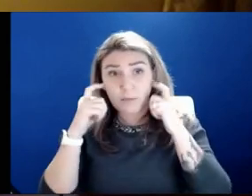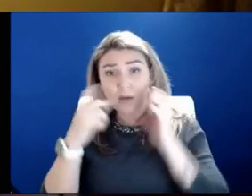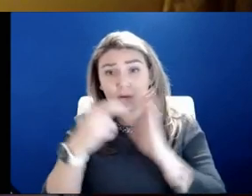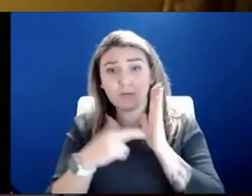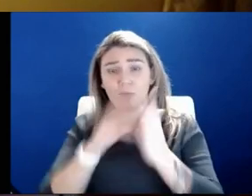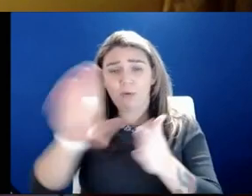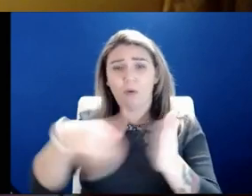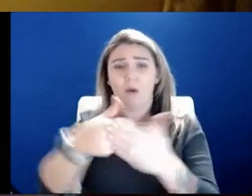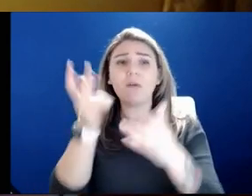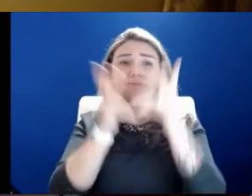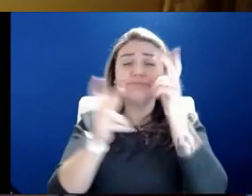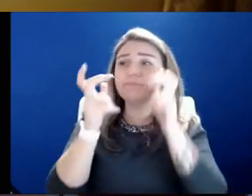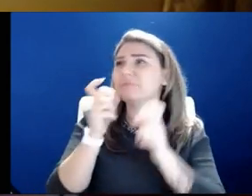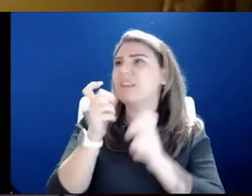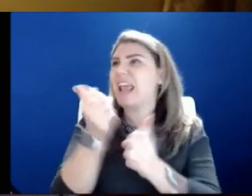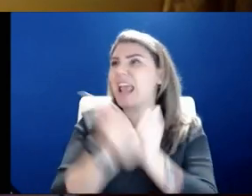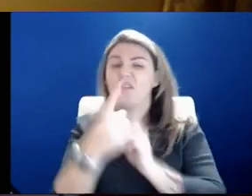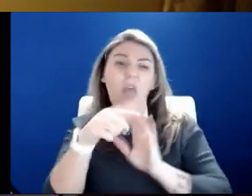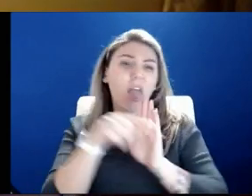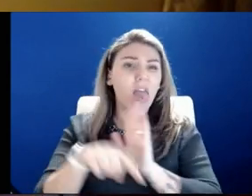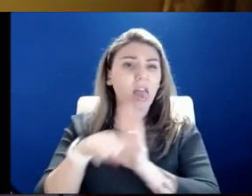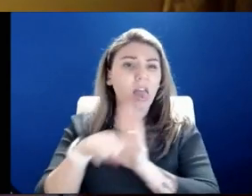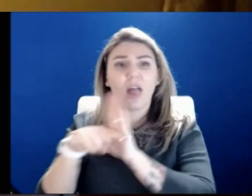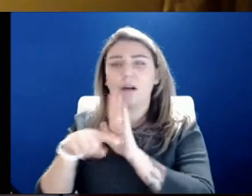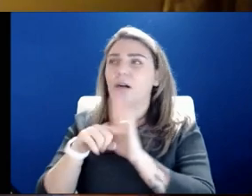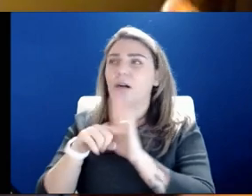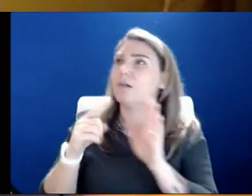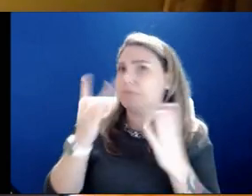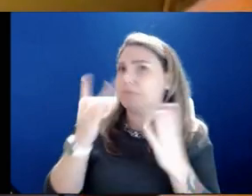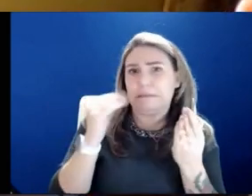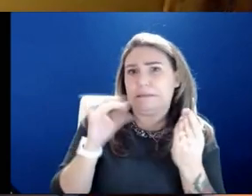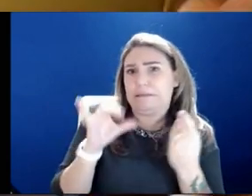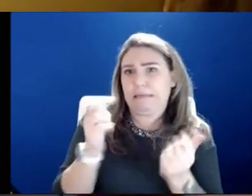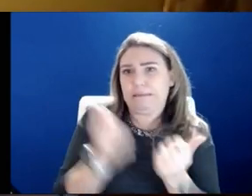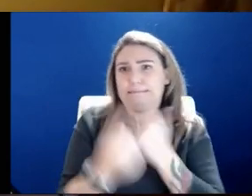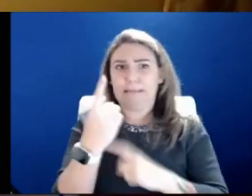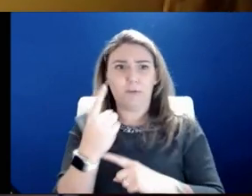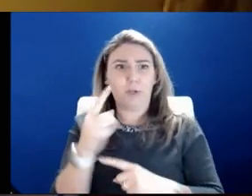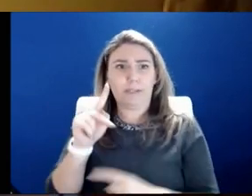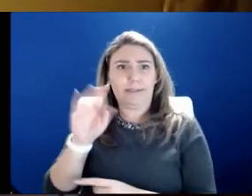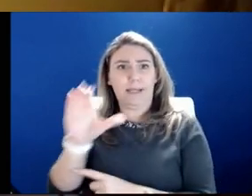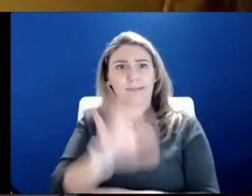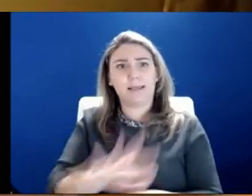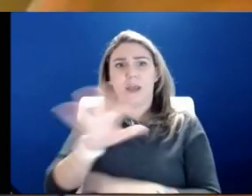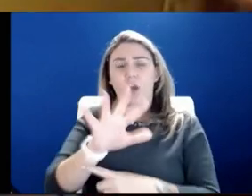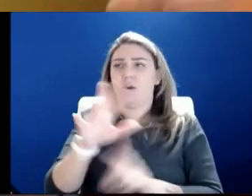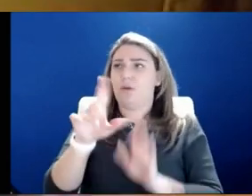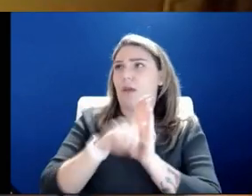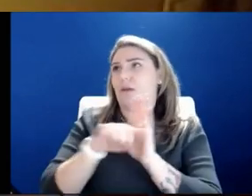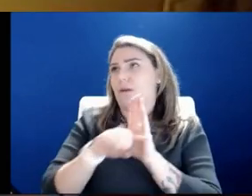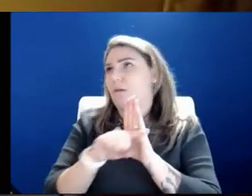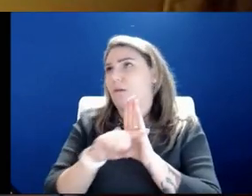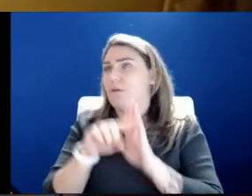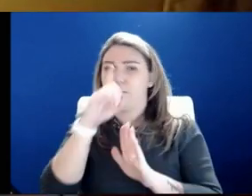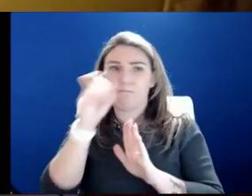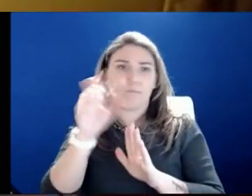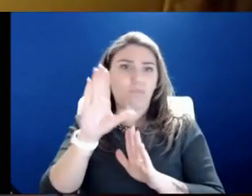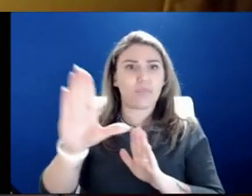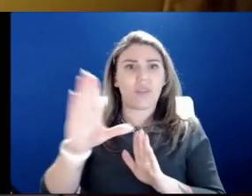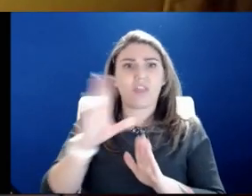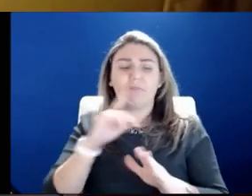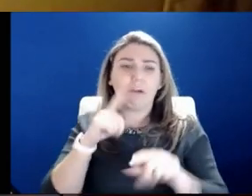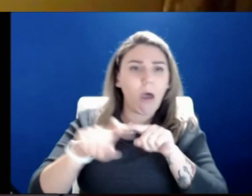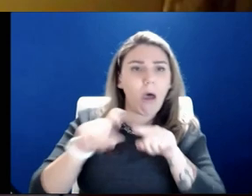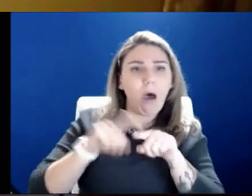from everyone negative, and sometimes you just think that's everybody in the Kansas City area because they're blowing up your inbox and calling you.